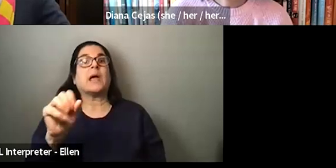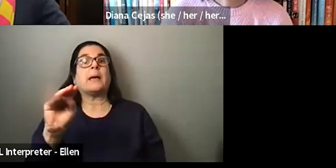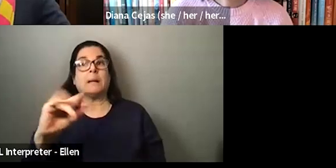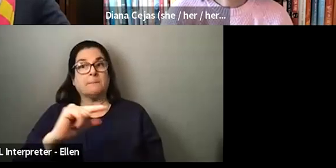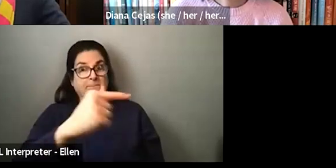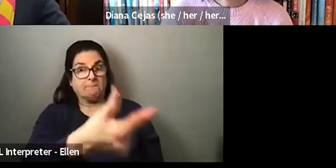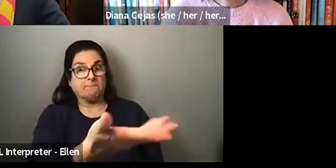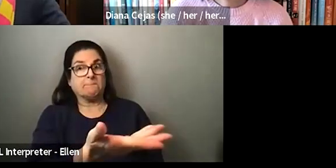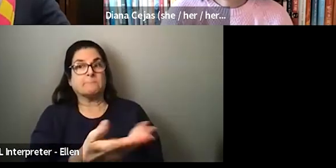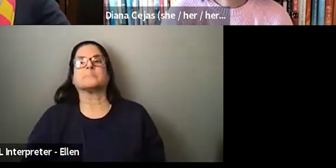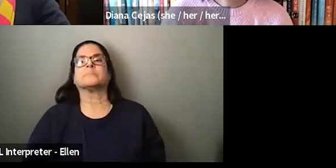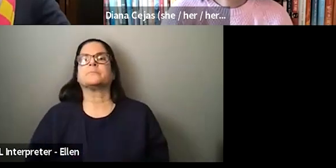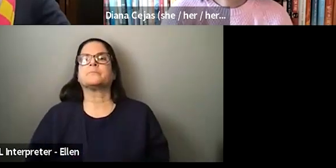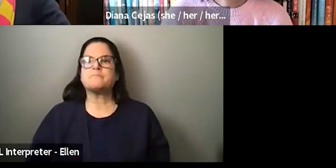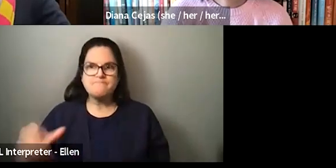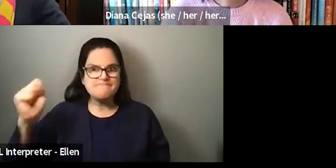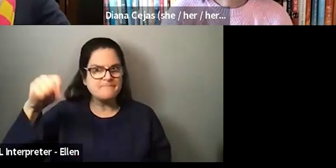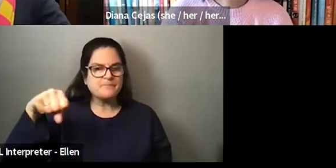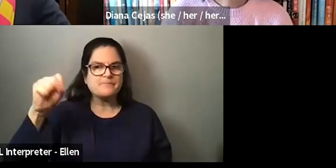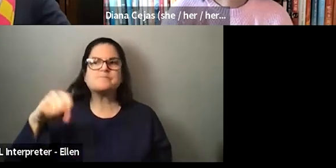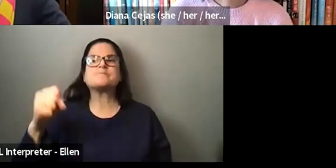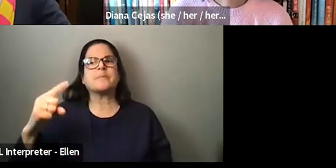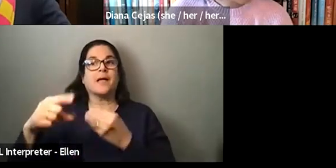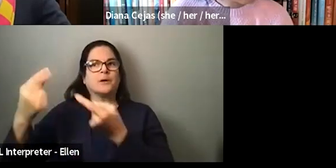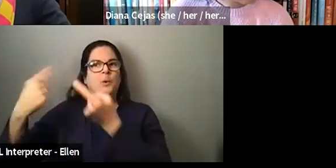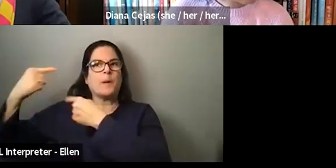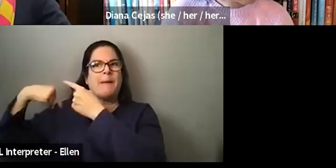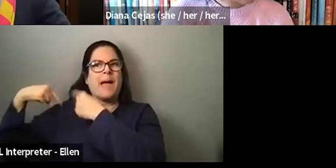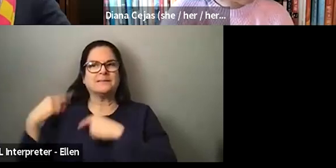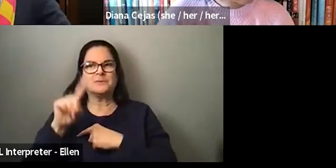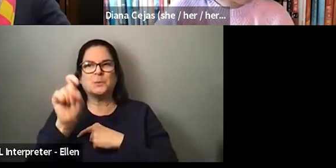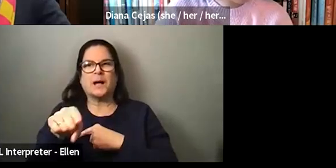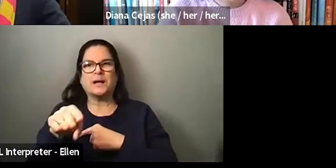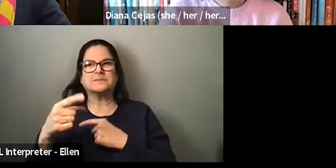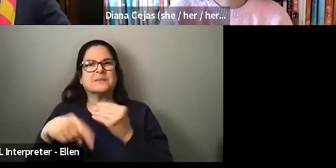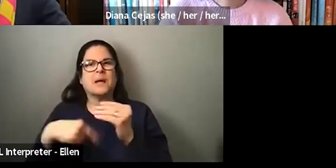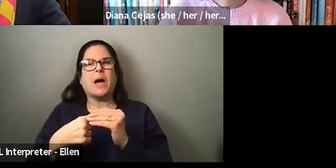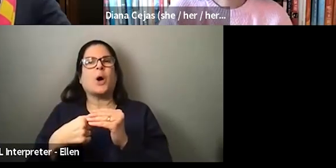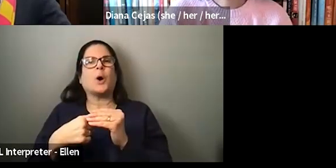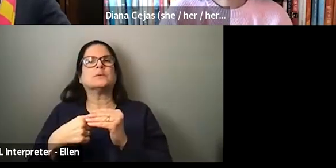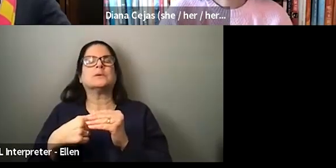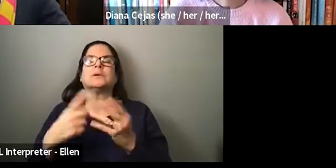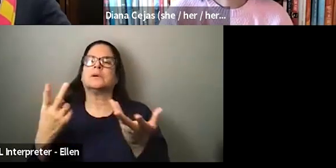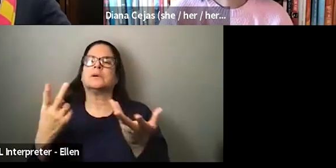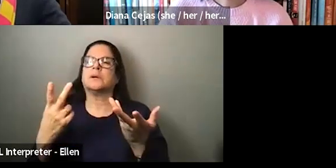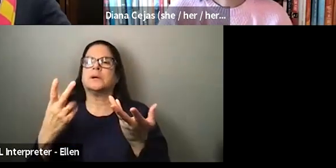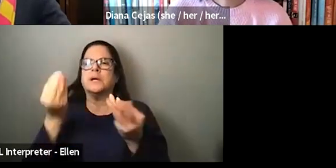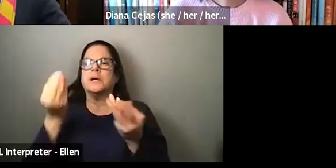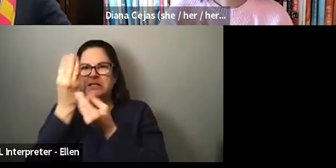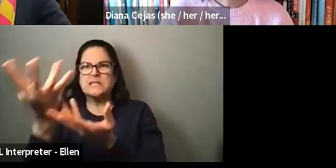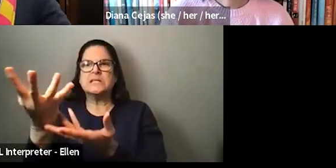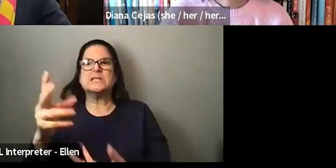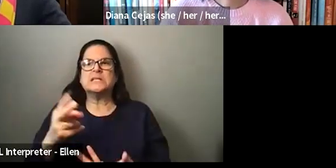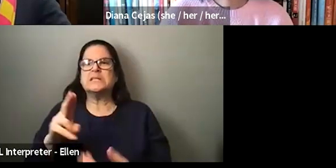So, you know, going back to the disclosure question and this question, I have a very visible disability. If you, to the